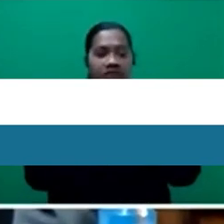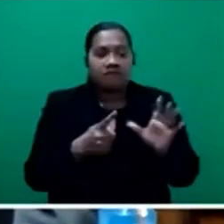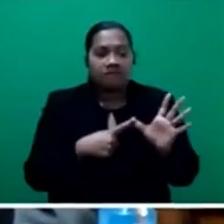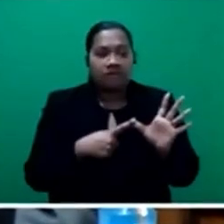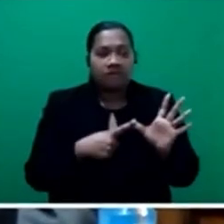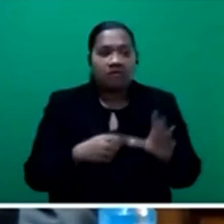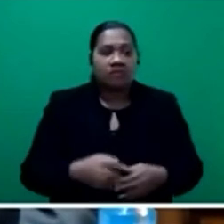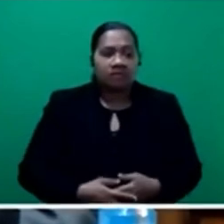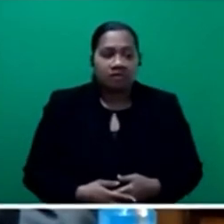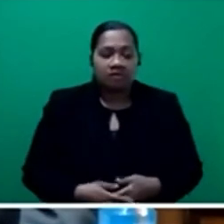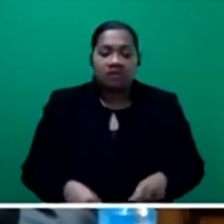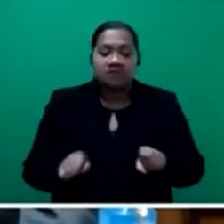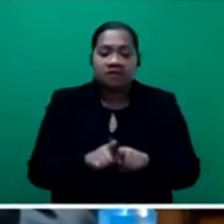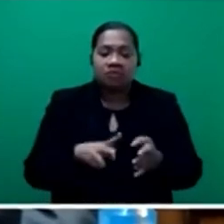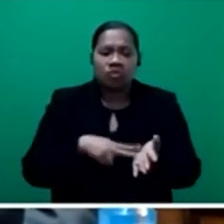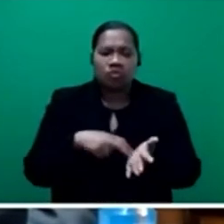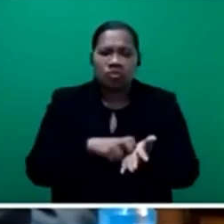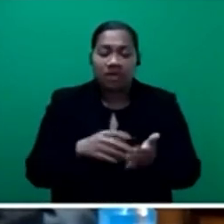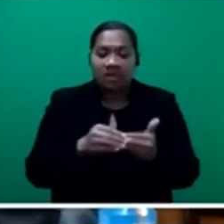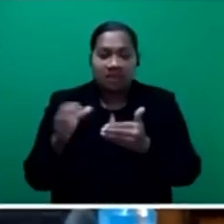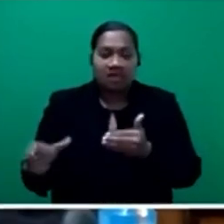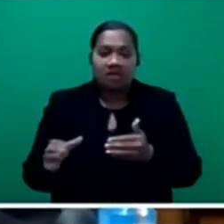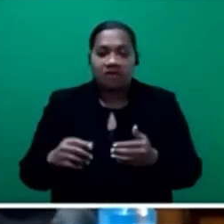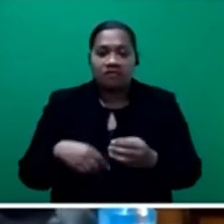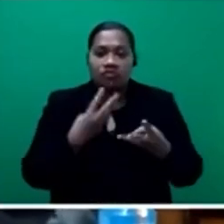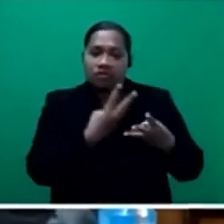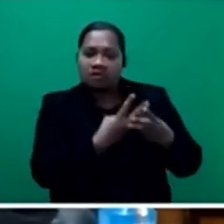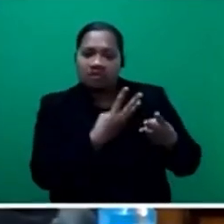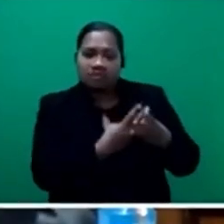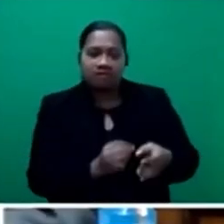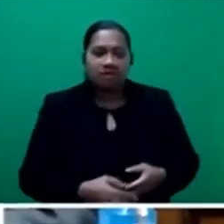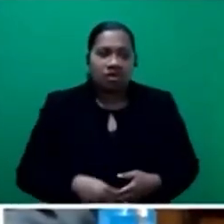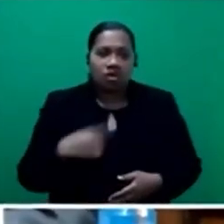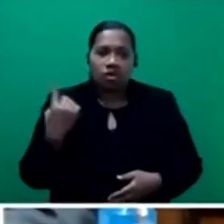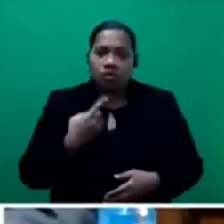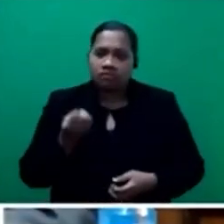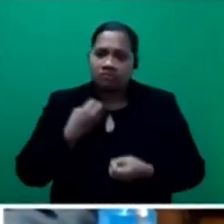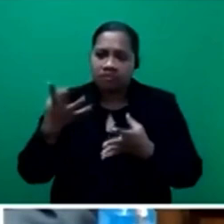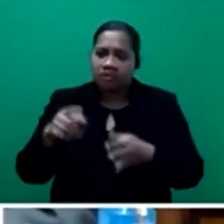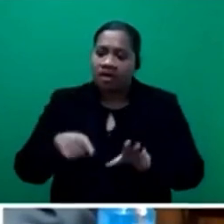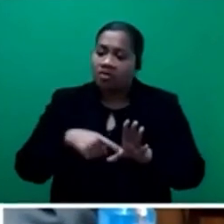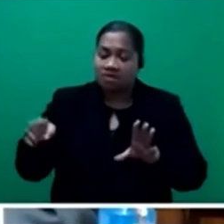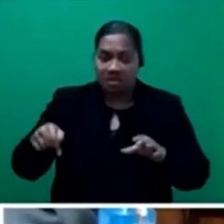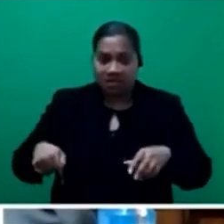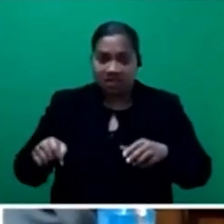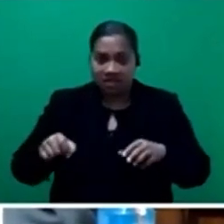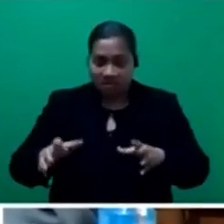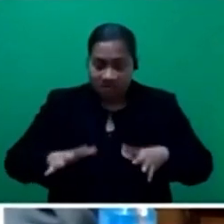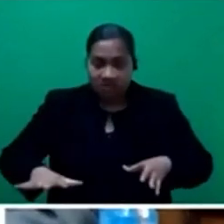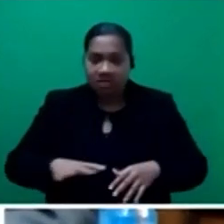weak leader of Sodelpa who justified outside this chamber Honorable Mitelli Bulona Uther's